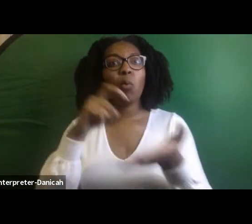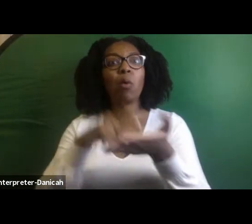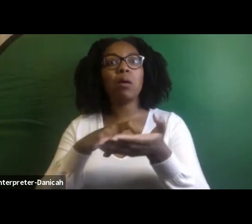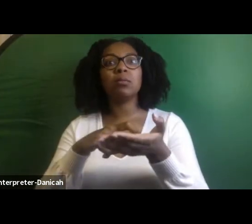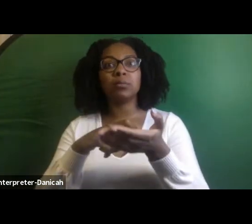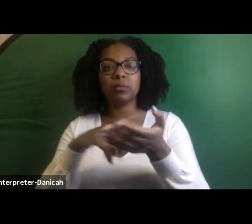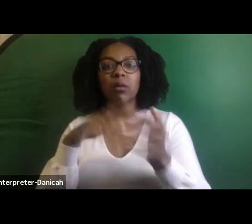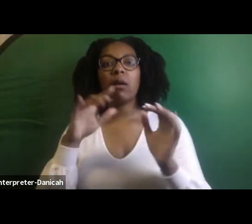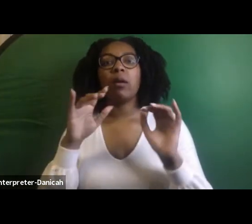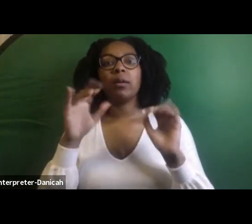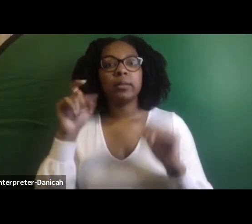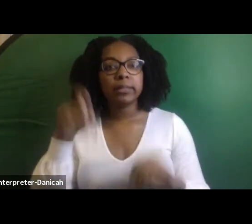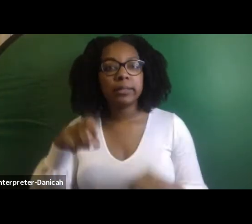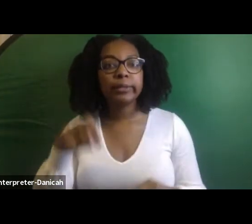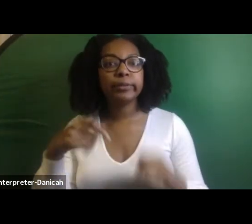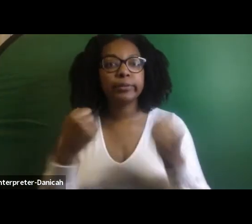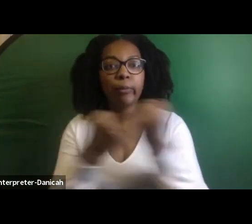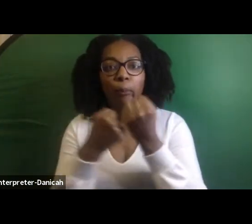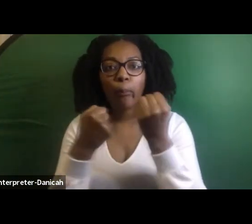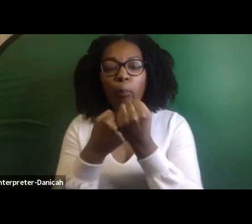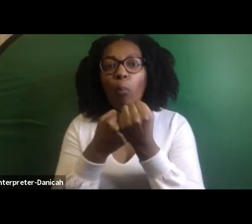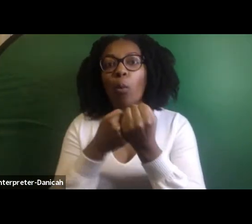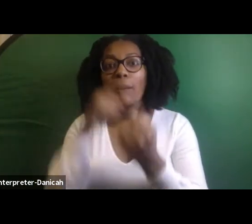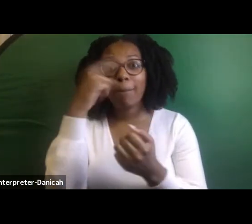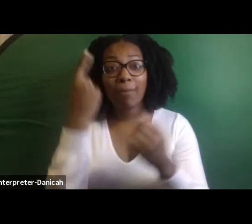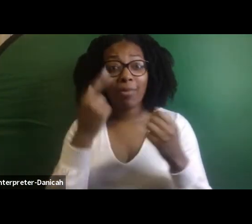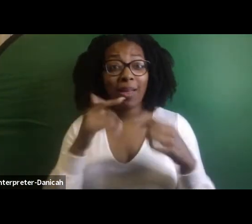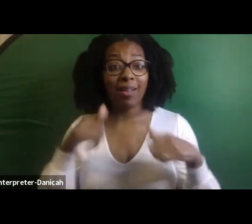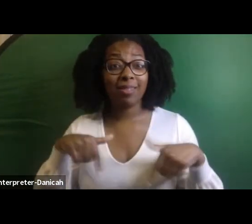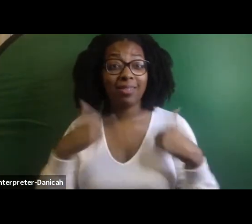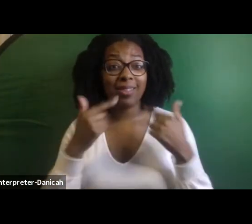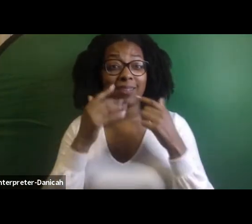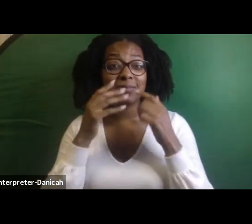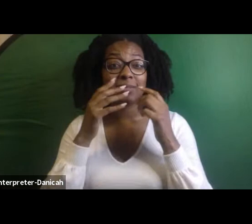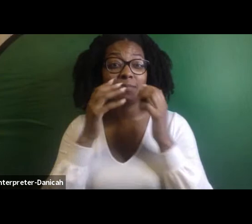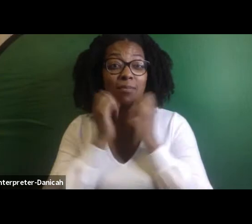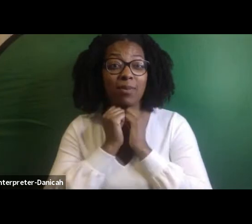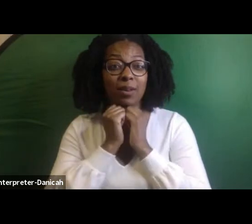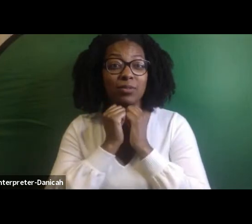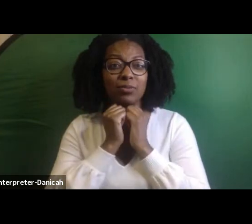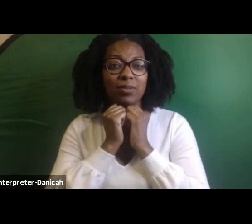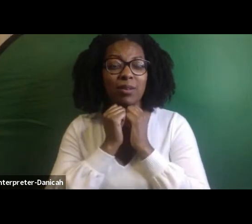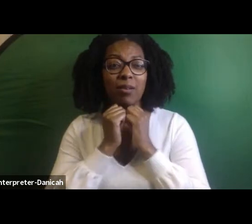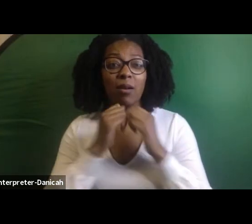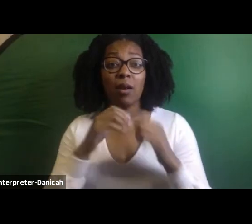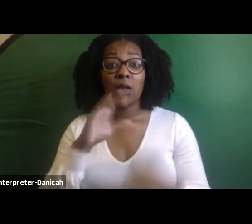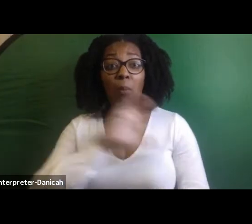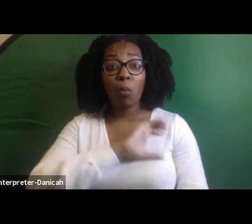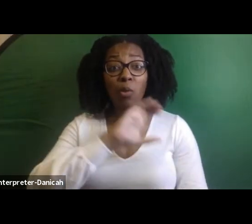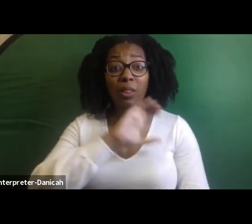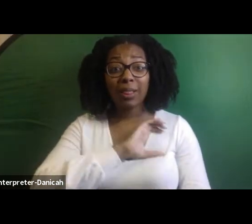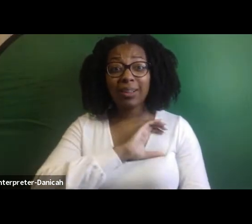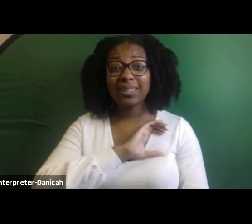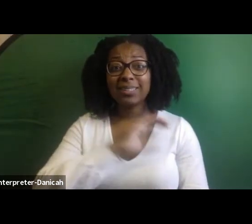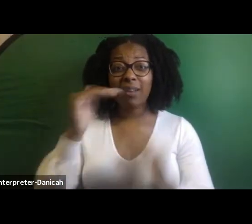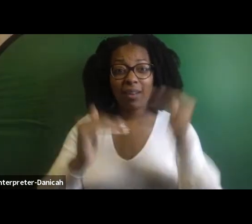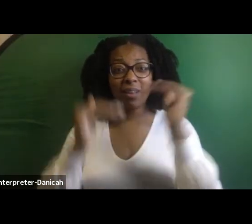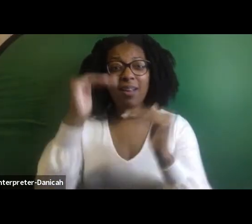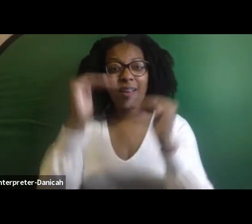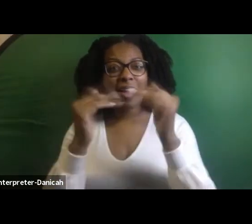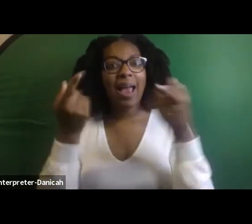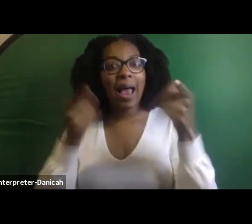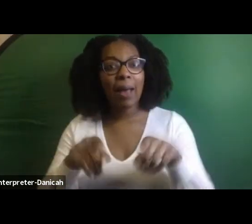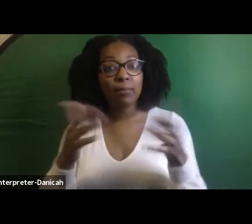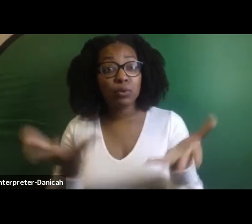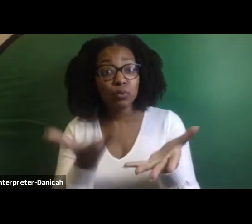brutality and racial profiling by the police is it's here, it happens, you know, they love to go,